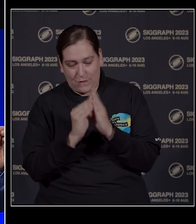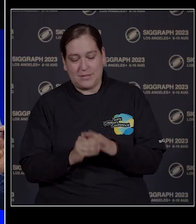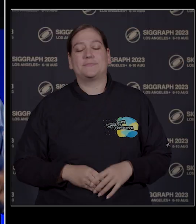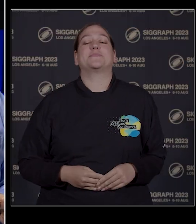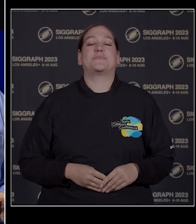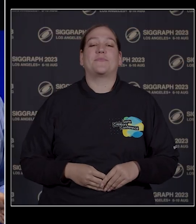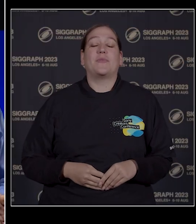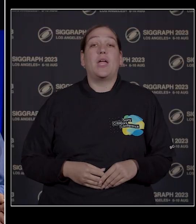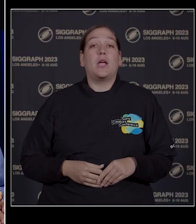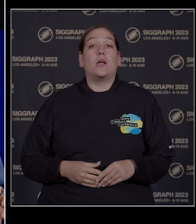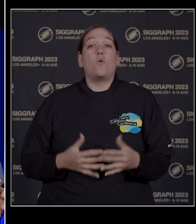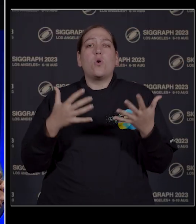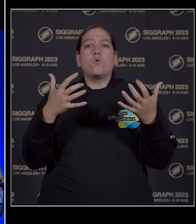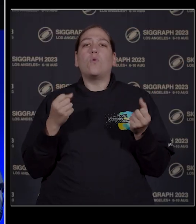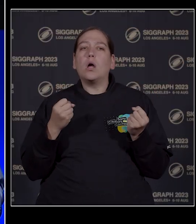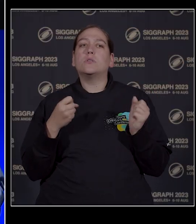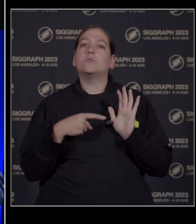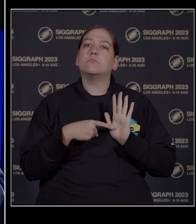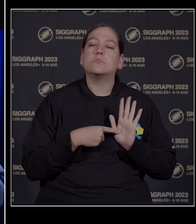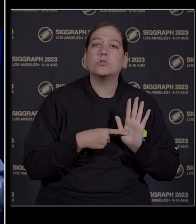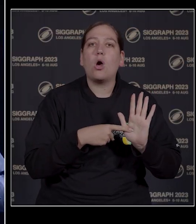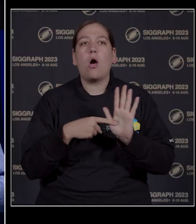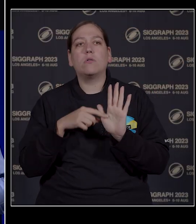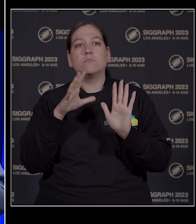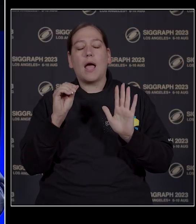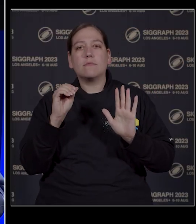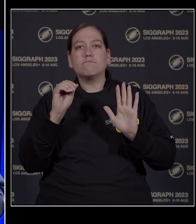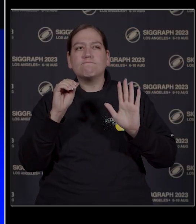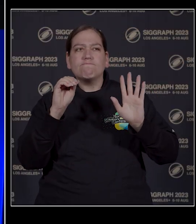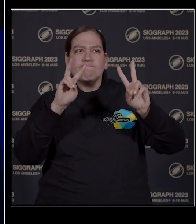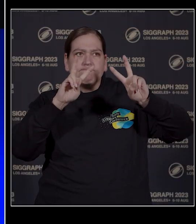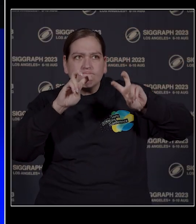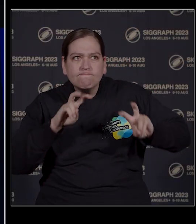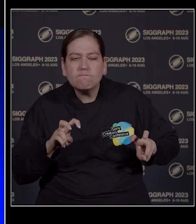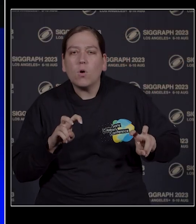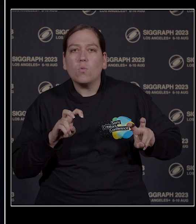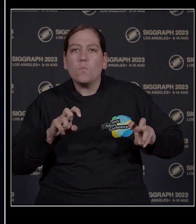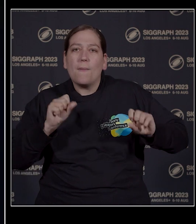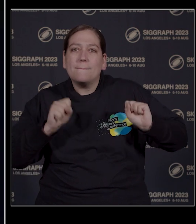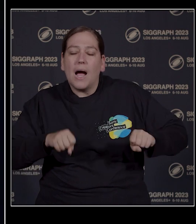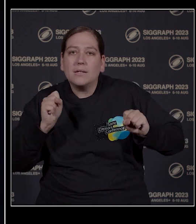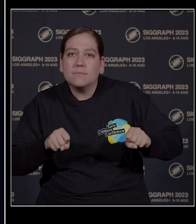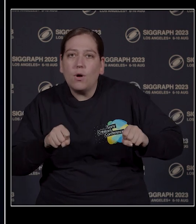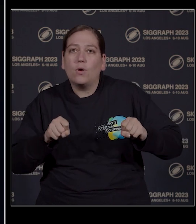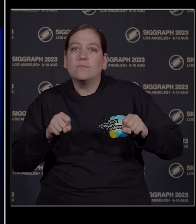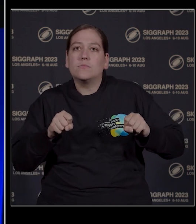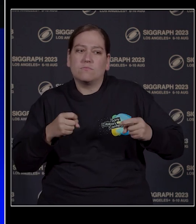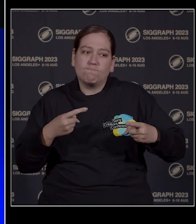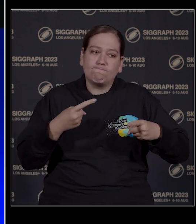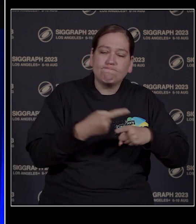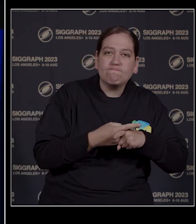We want to showcase and explore what's possible at the intersection of creativity and technology